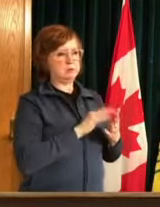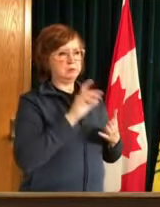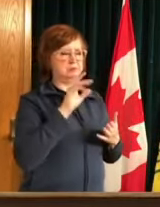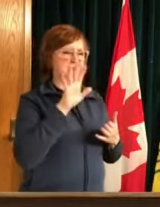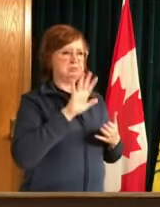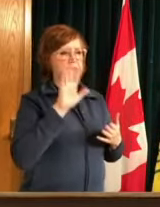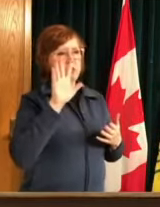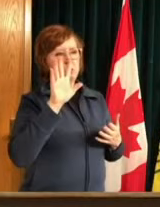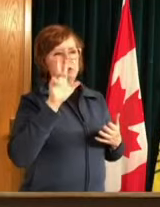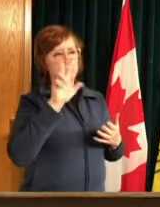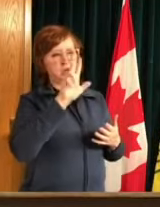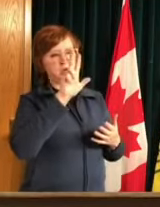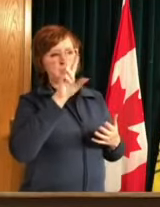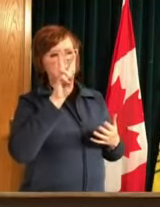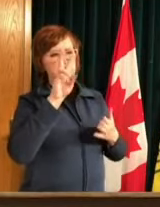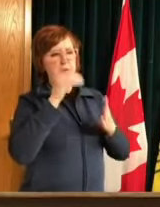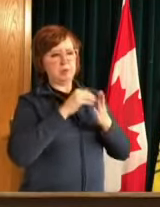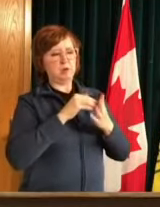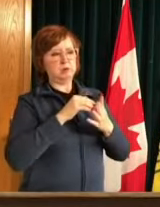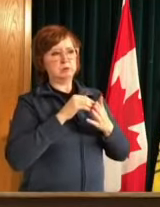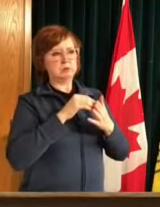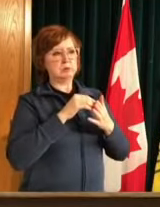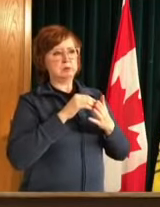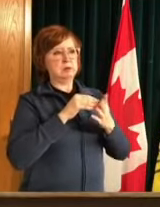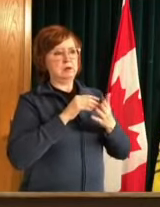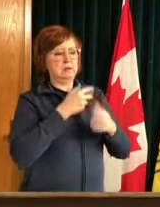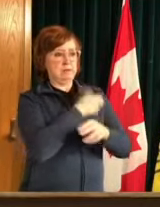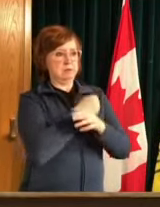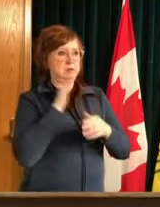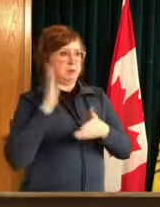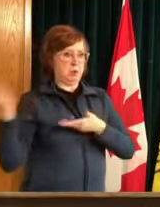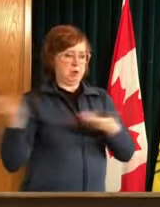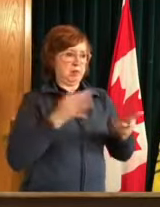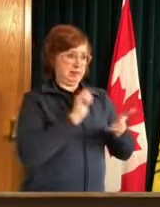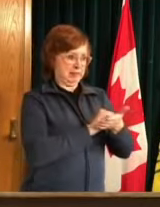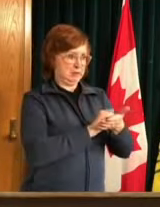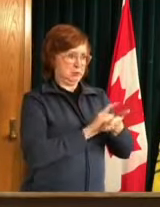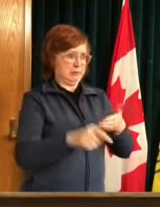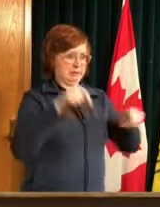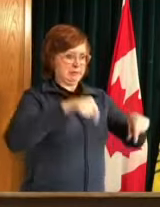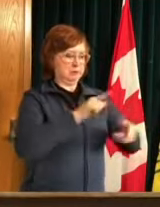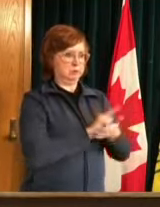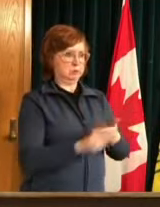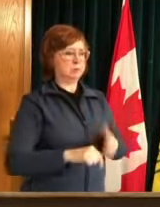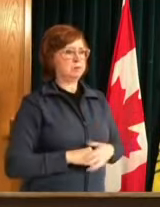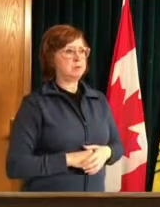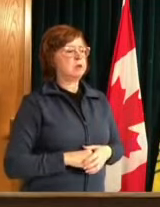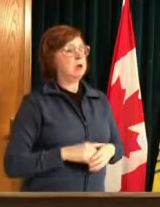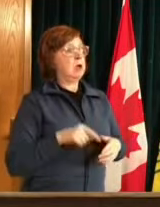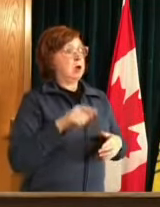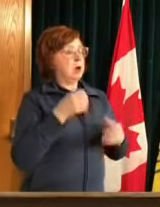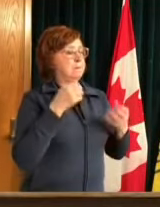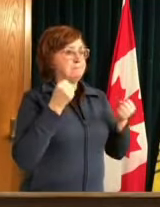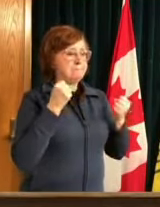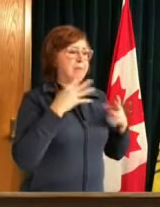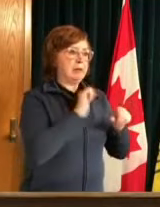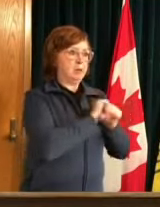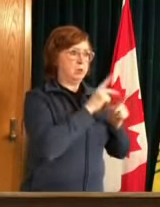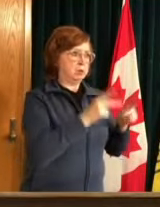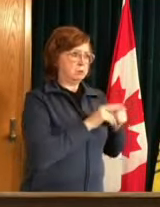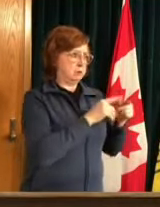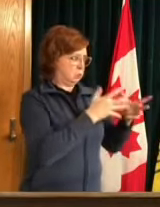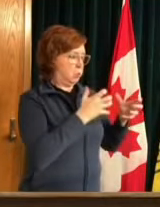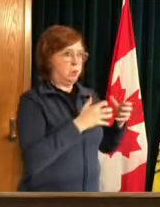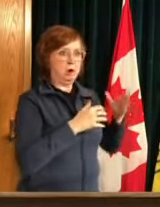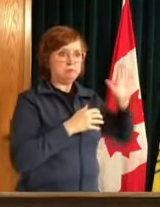there's a number of entities i know and and workplaces that would uh would uh would uh you know request uh to be